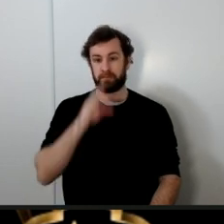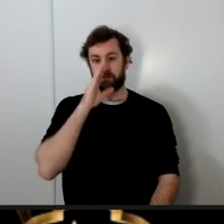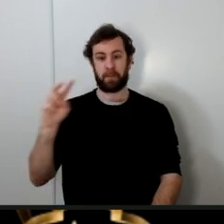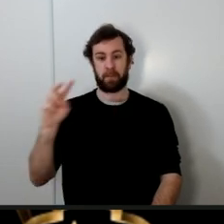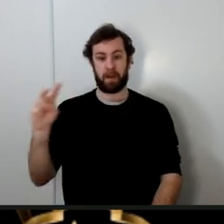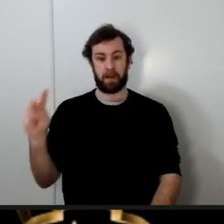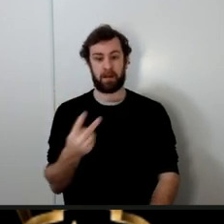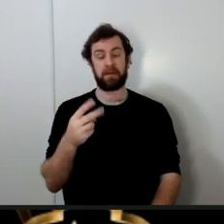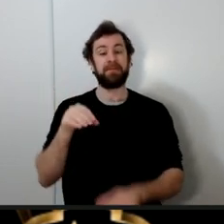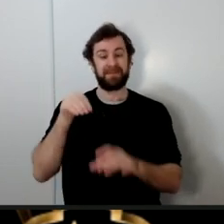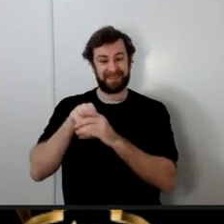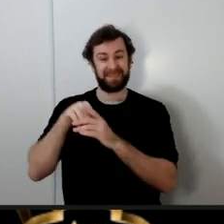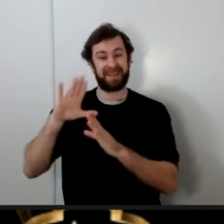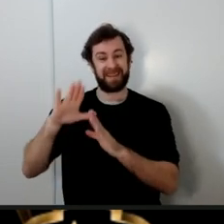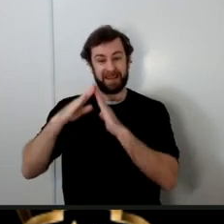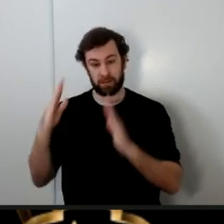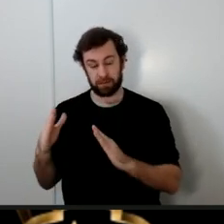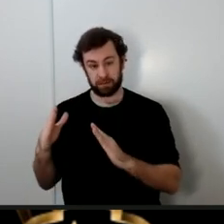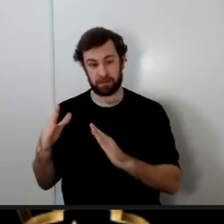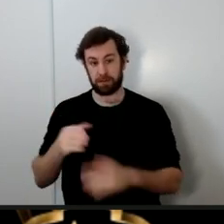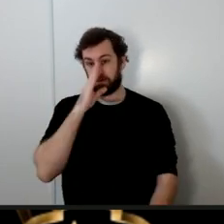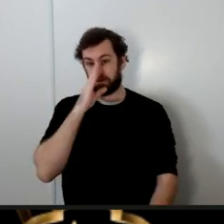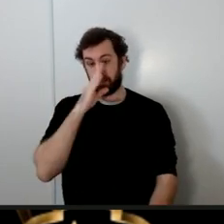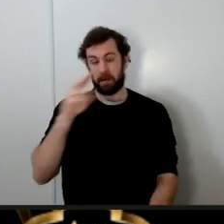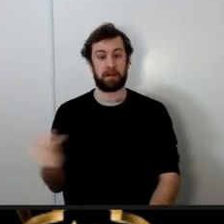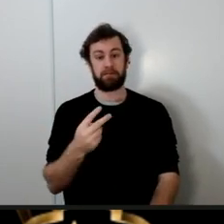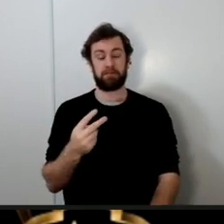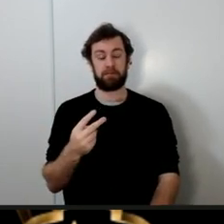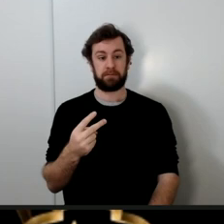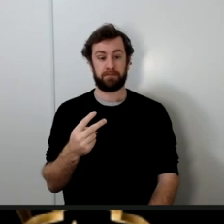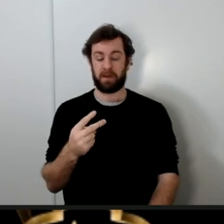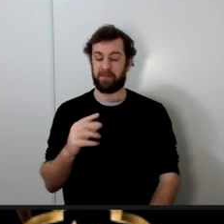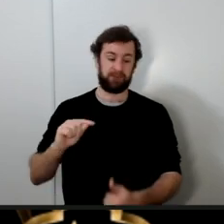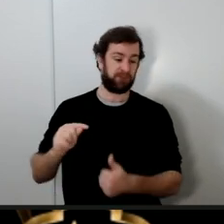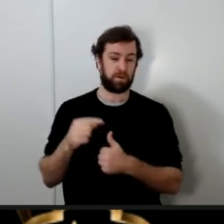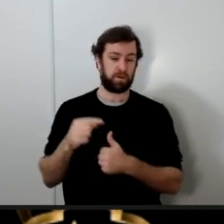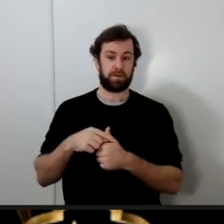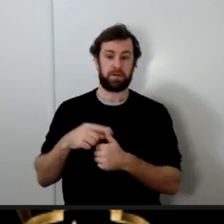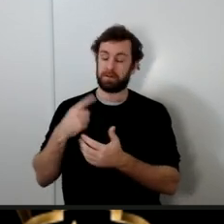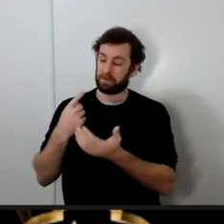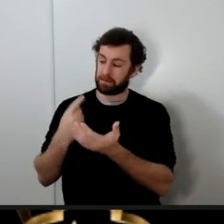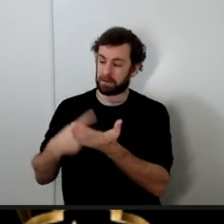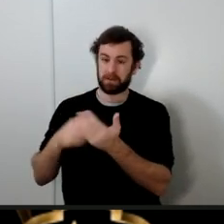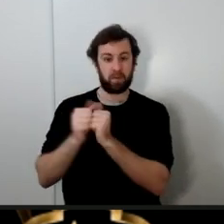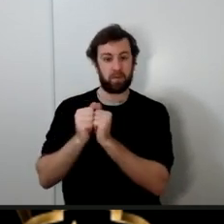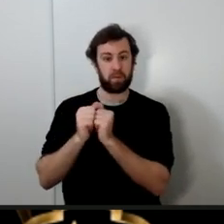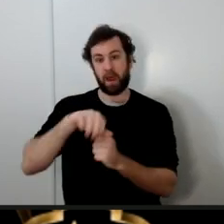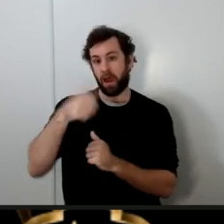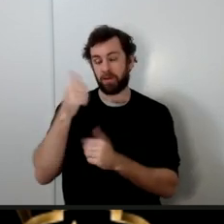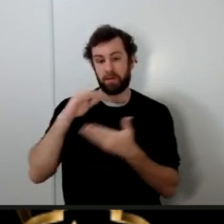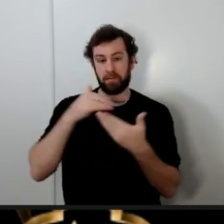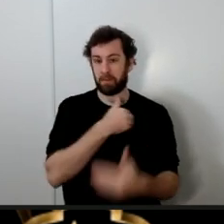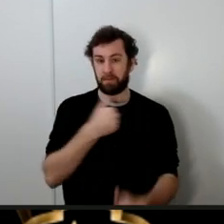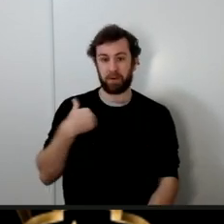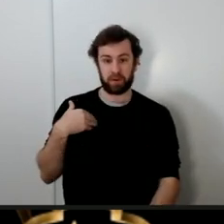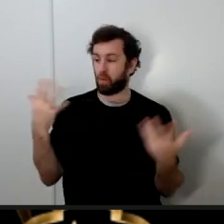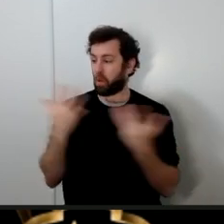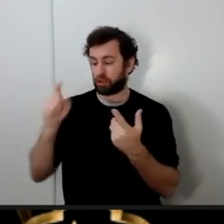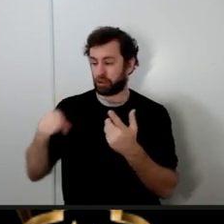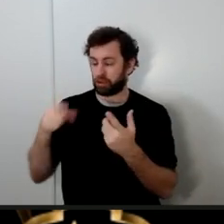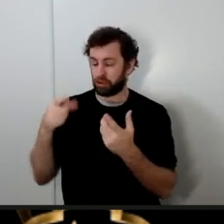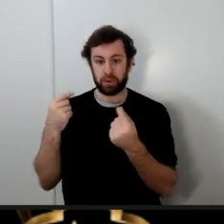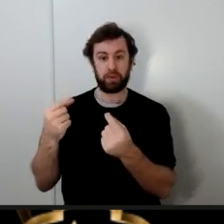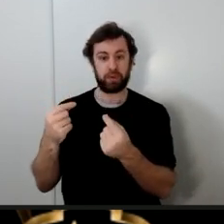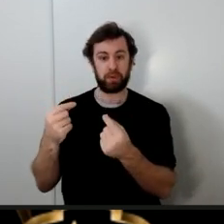the imam alaihissalam number one was discussing with other members of Bani Hashim what to do there's a kuretah